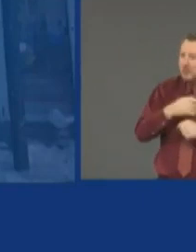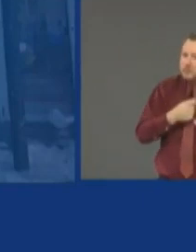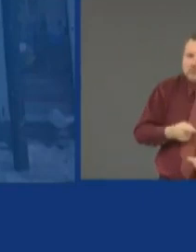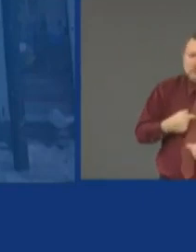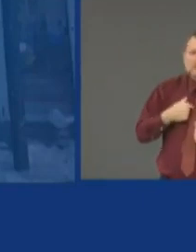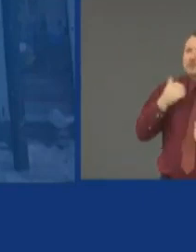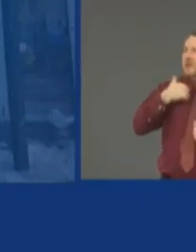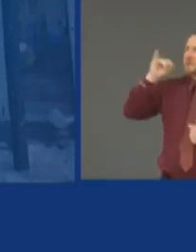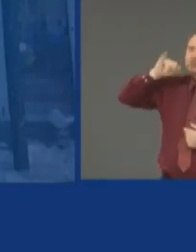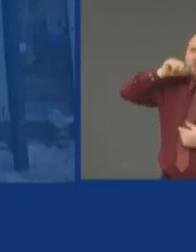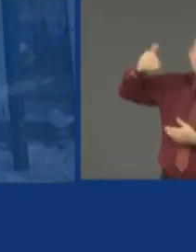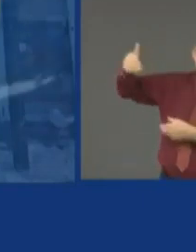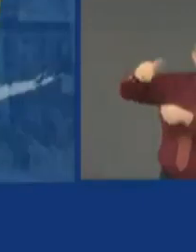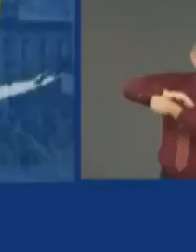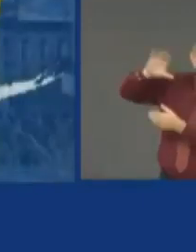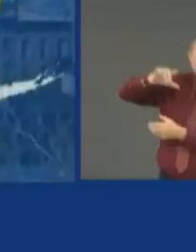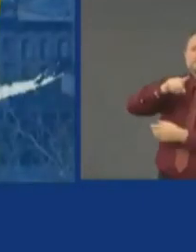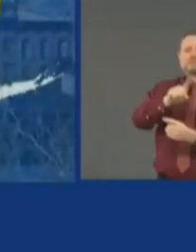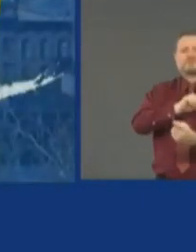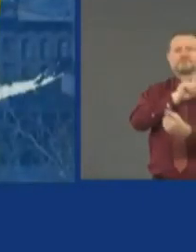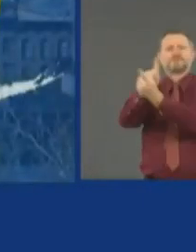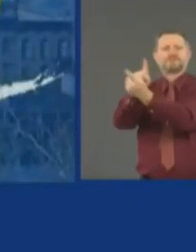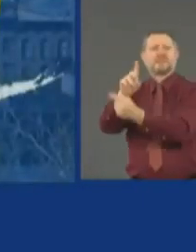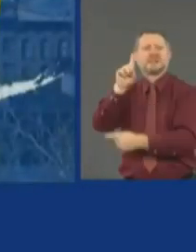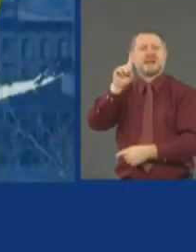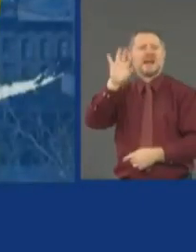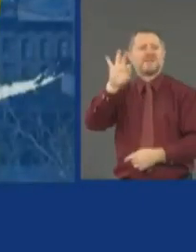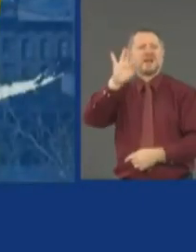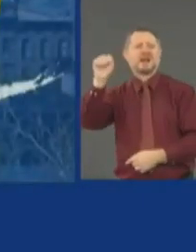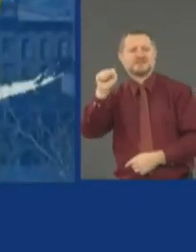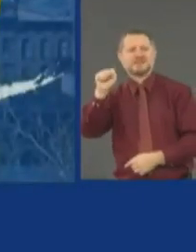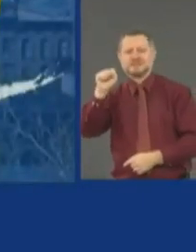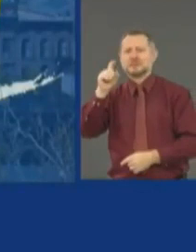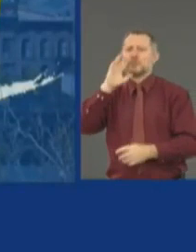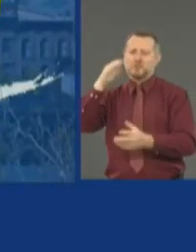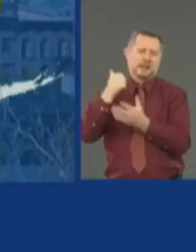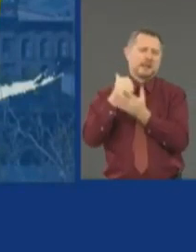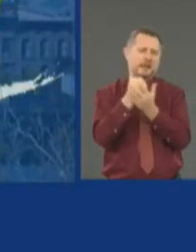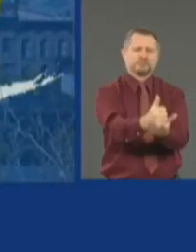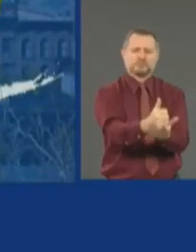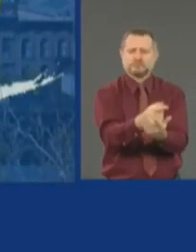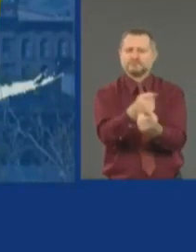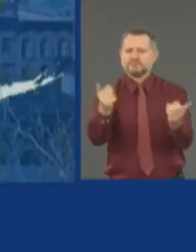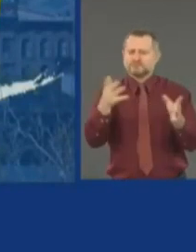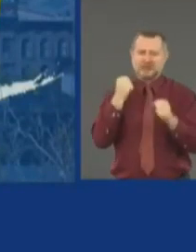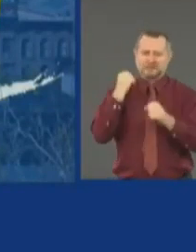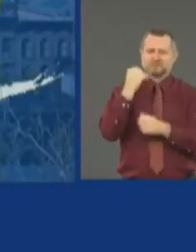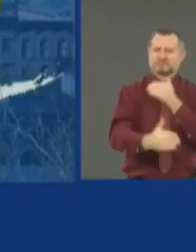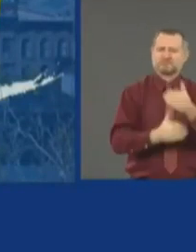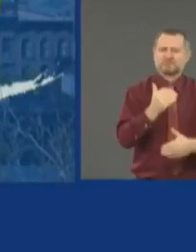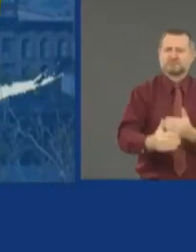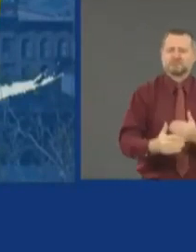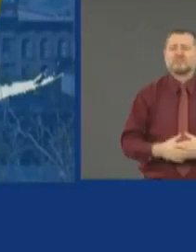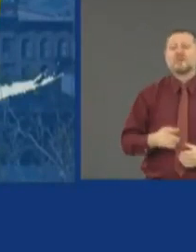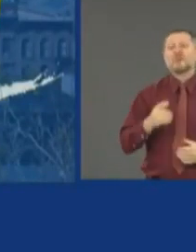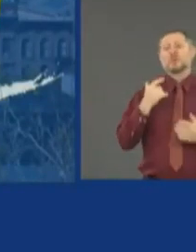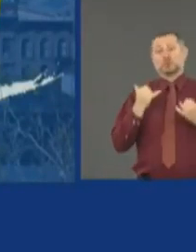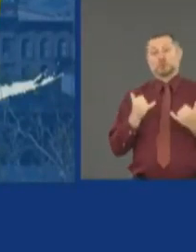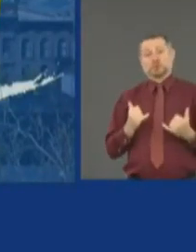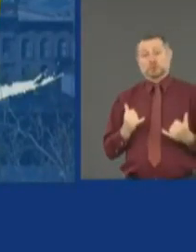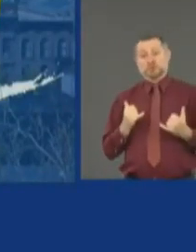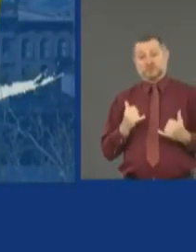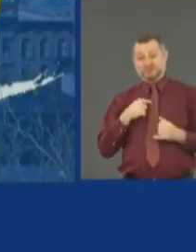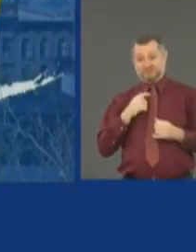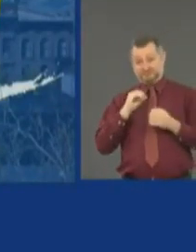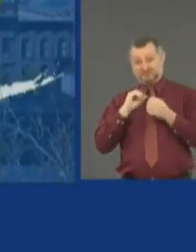the website, and they will provide relief. Where, because the numbers today are good, we're going to act